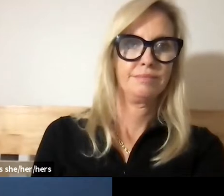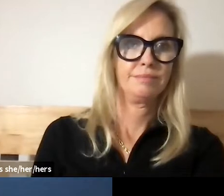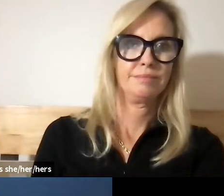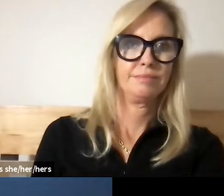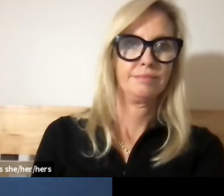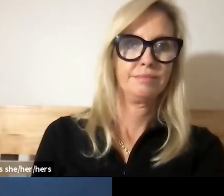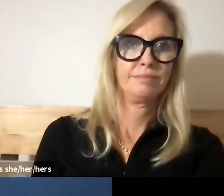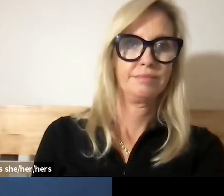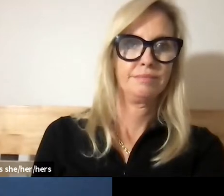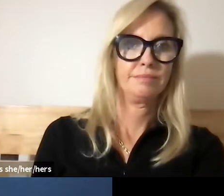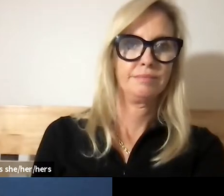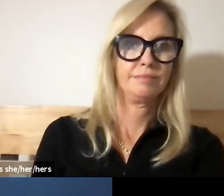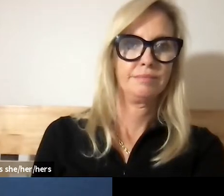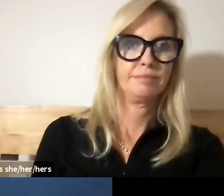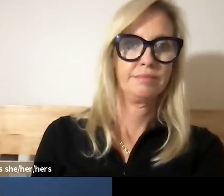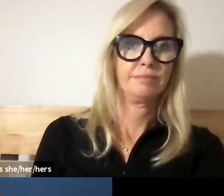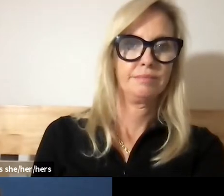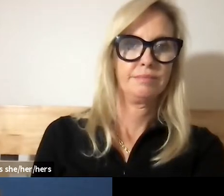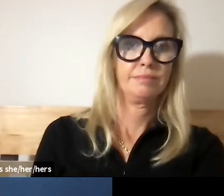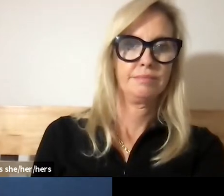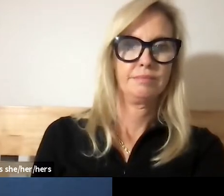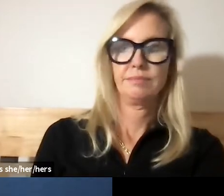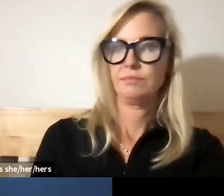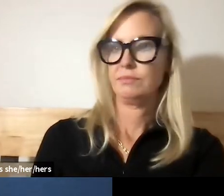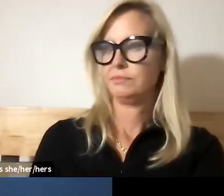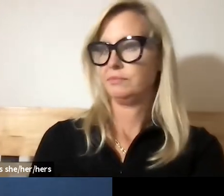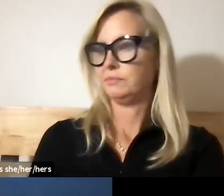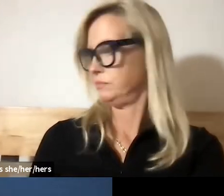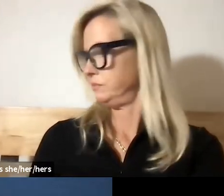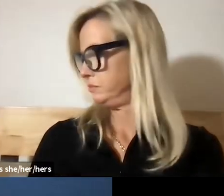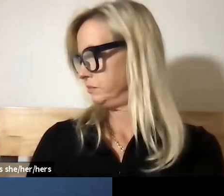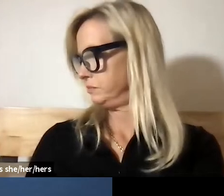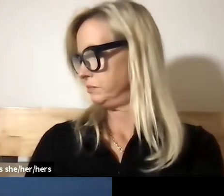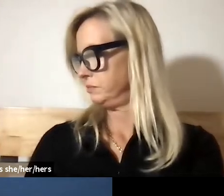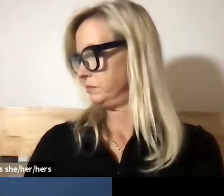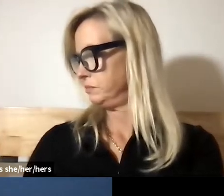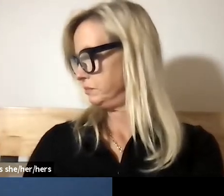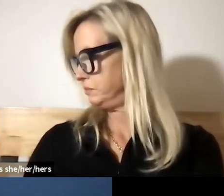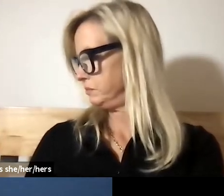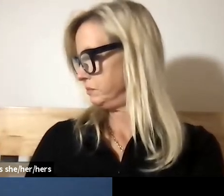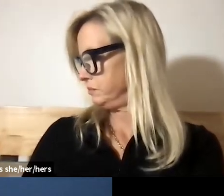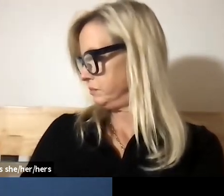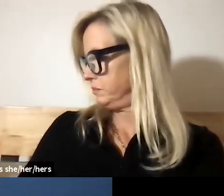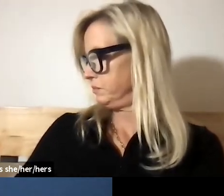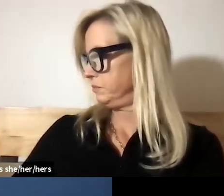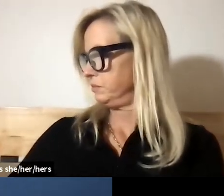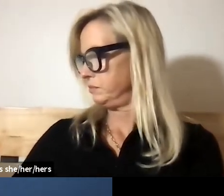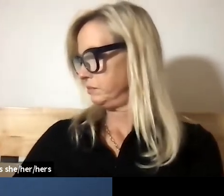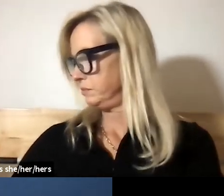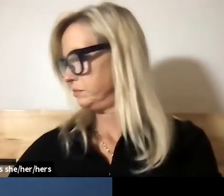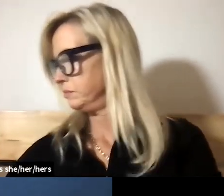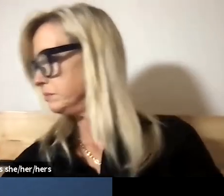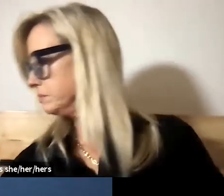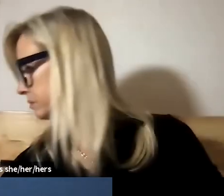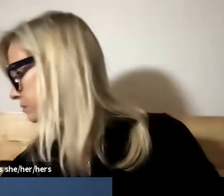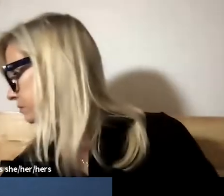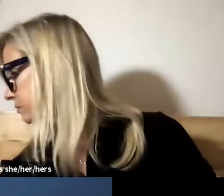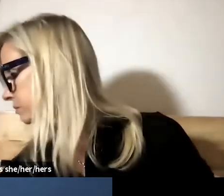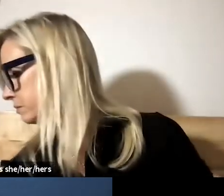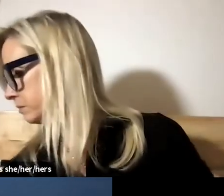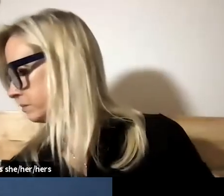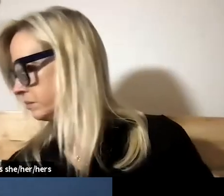athletics and the arts which you'll hear a lot more about today belonging which is something i feel important for many of our students and of course